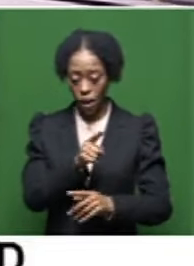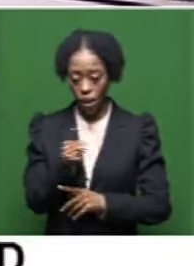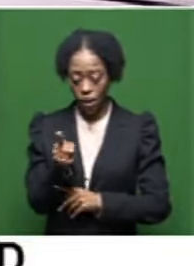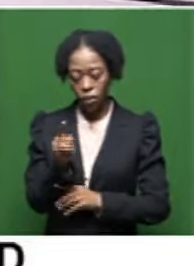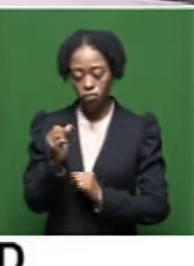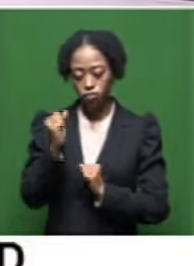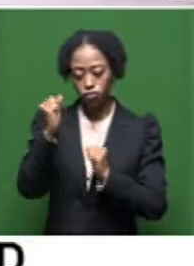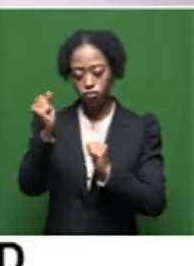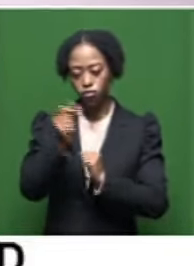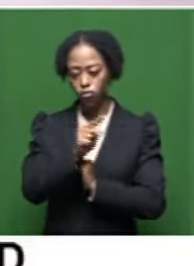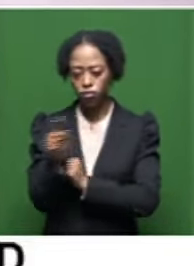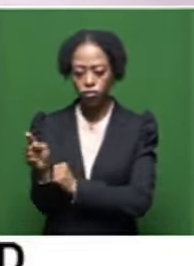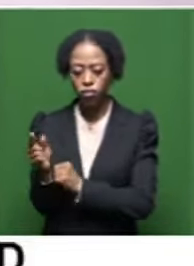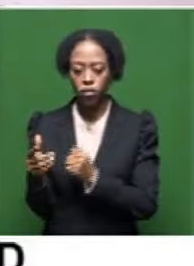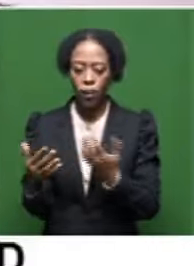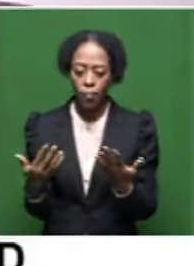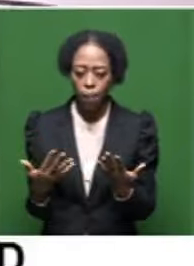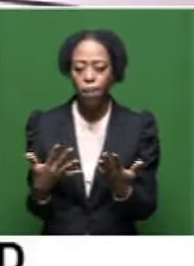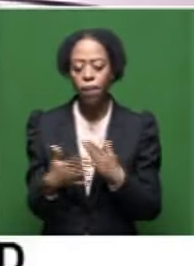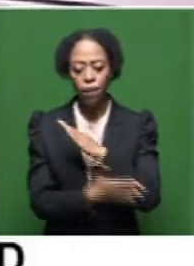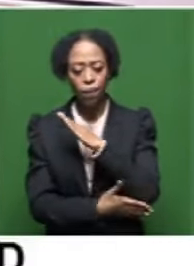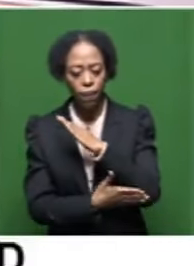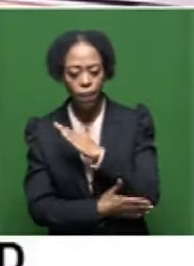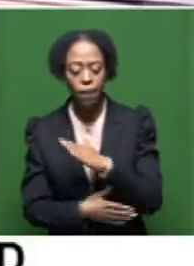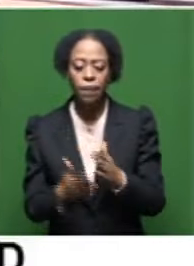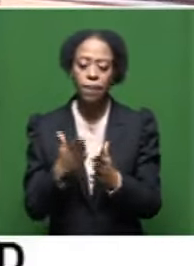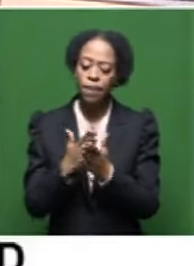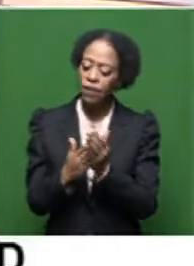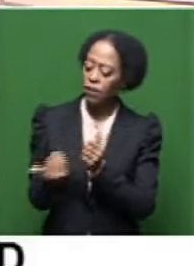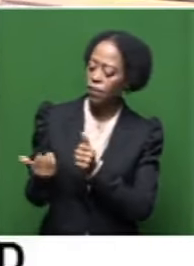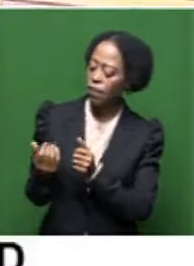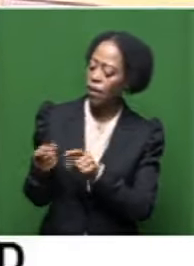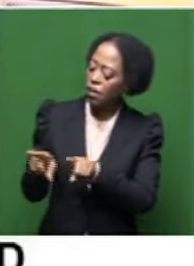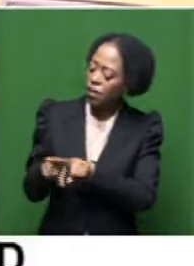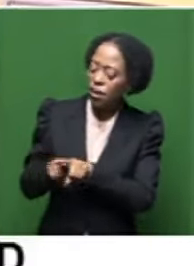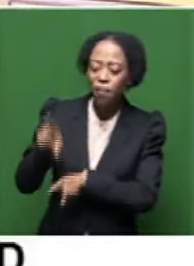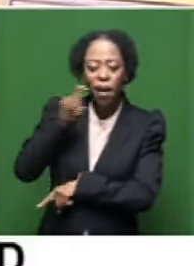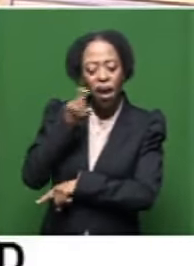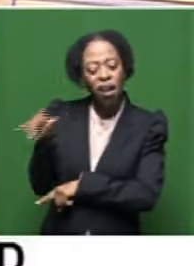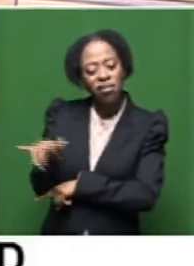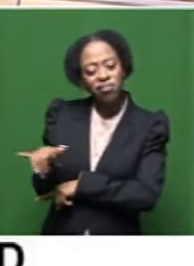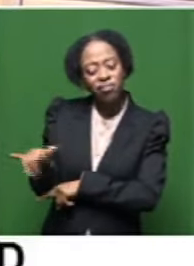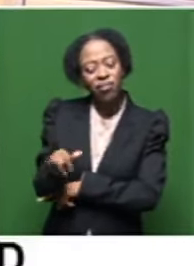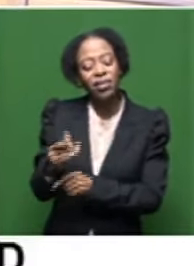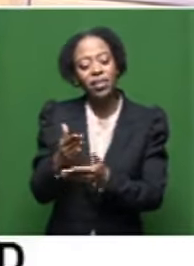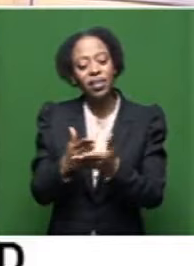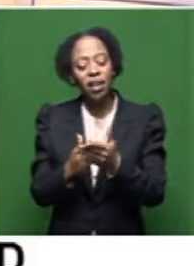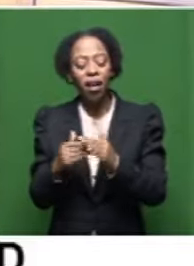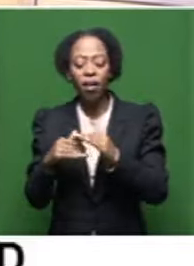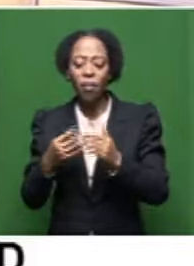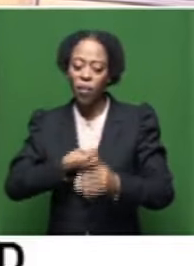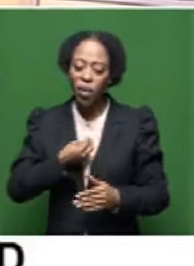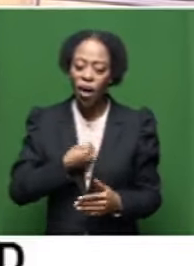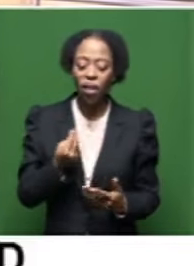icons of our country, some his peers, some younger than him, as they passed, and